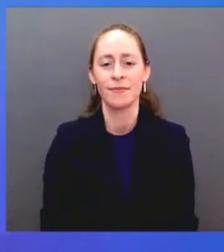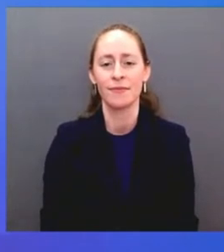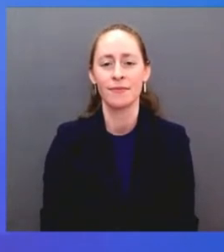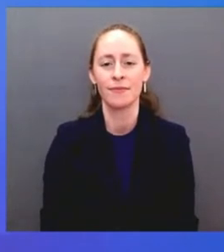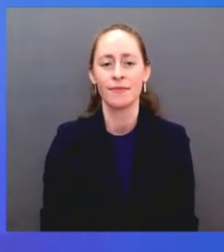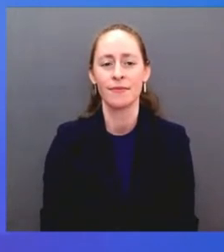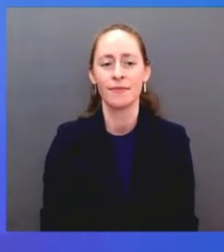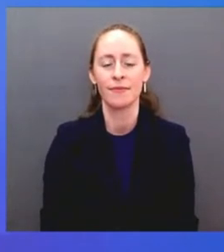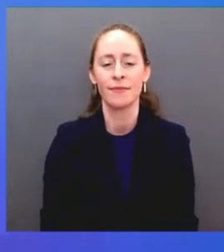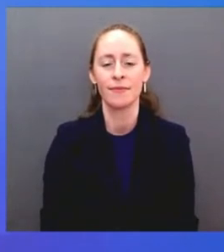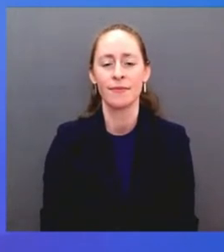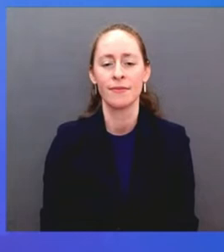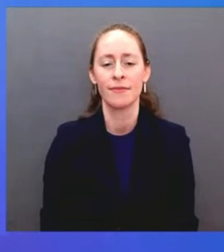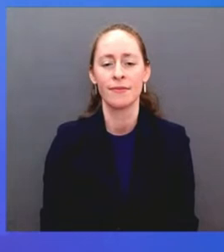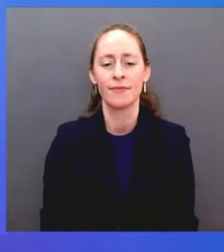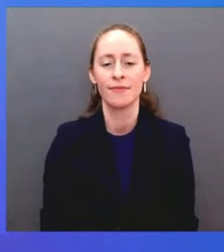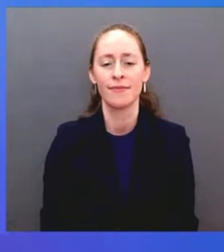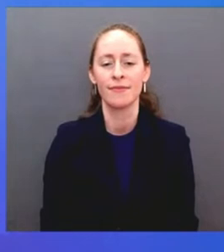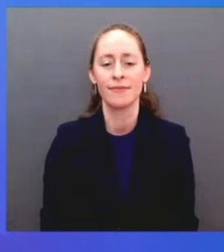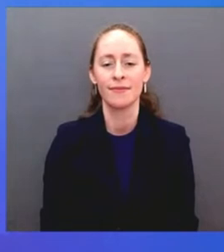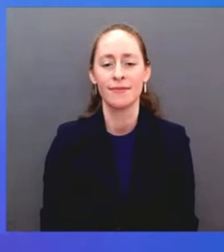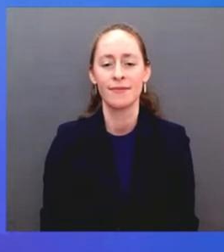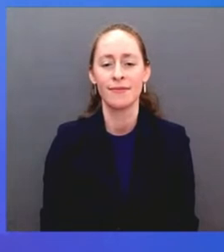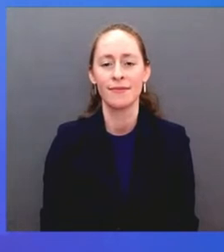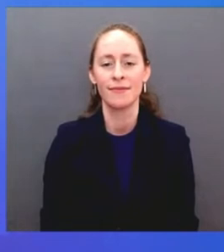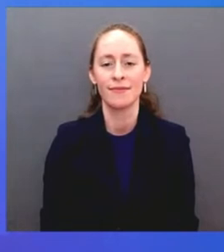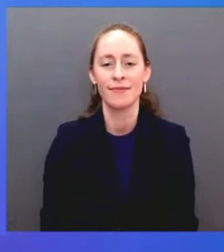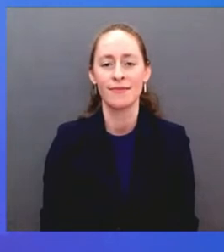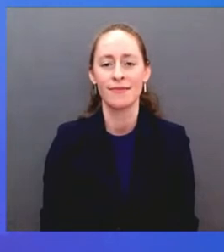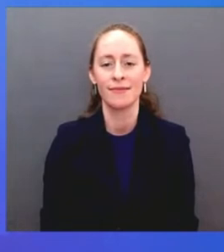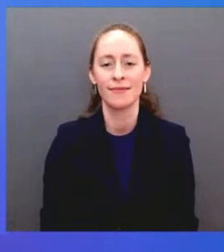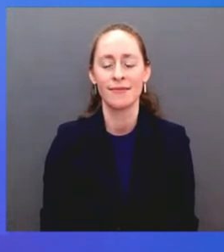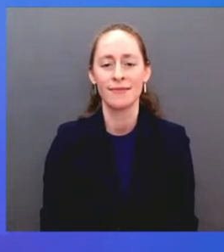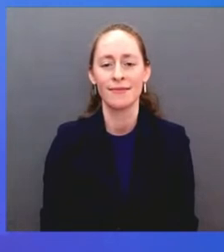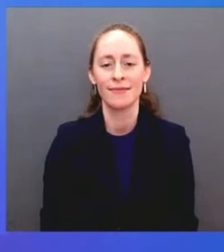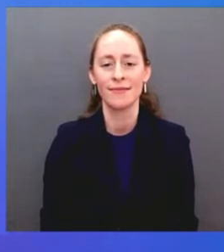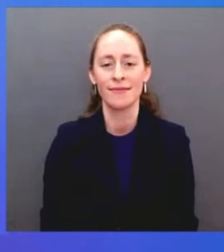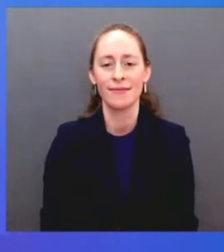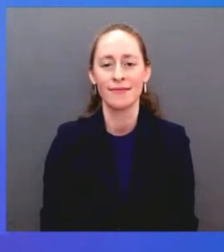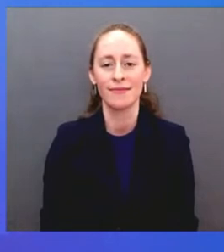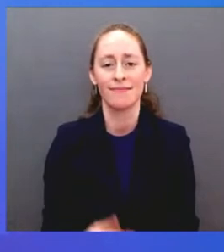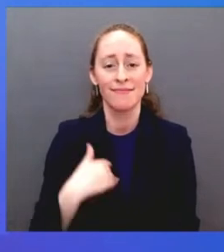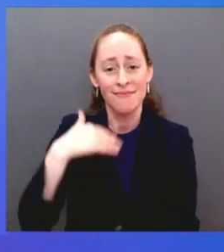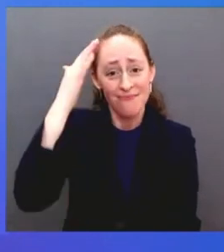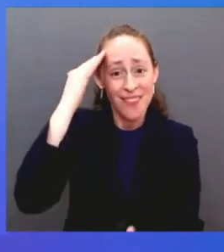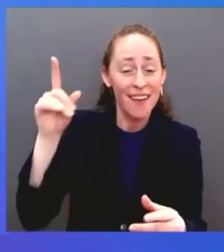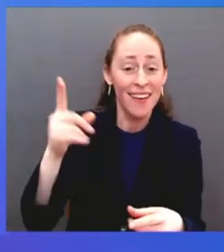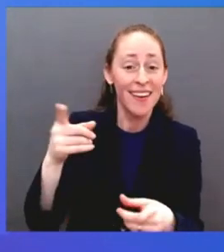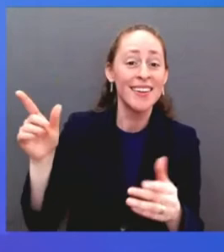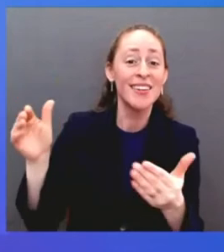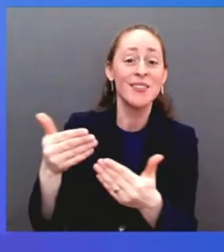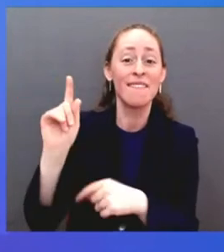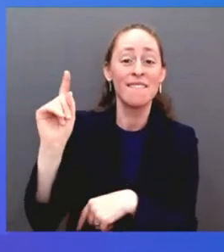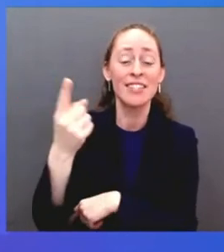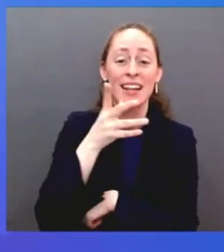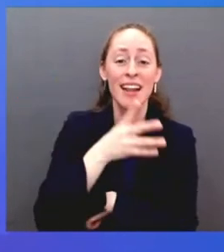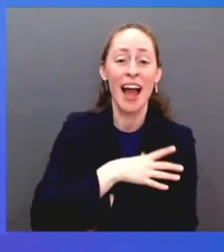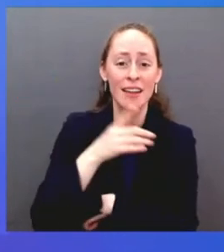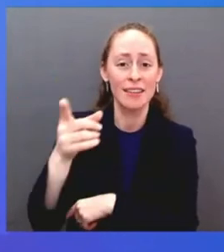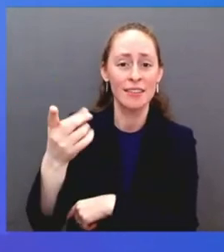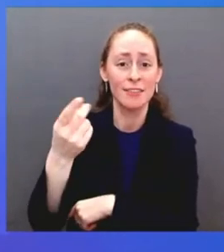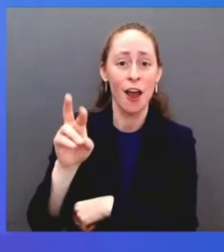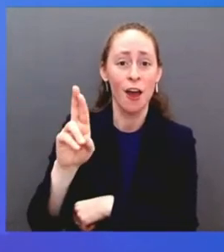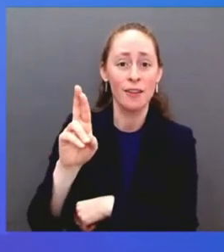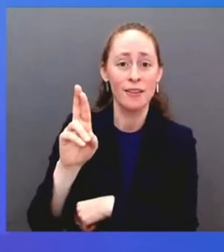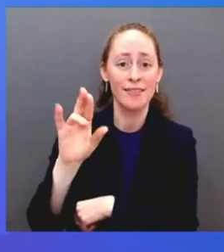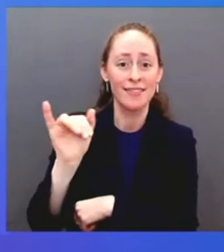I forgot to introduce the First Lady, Dr. Jill Biden, and the second gentleman. I said, seems strange to say that, but the second